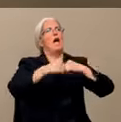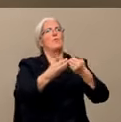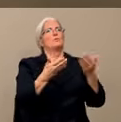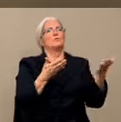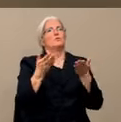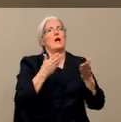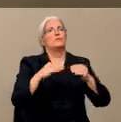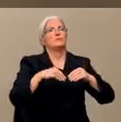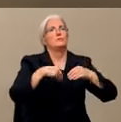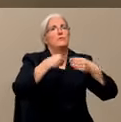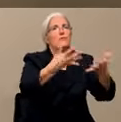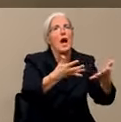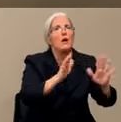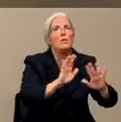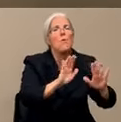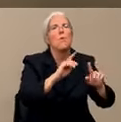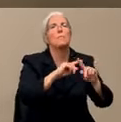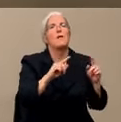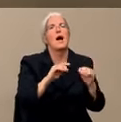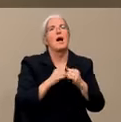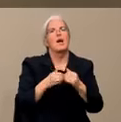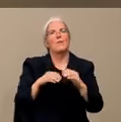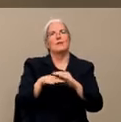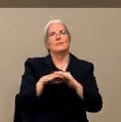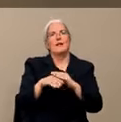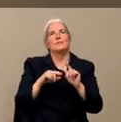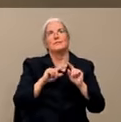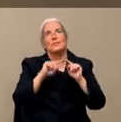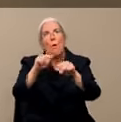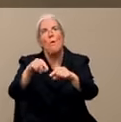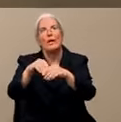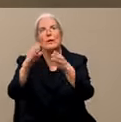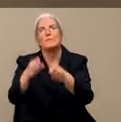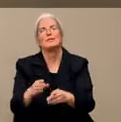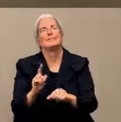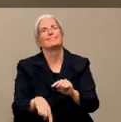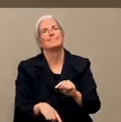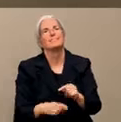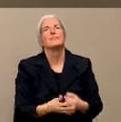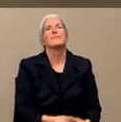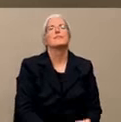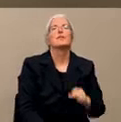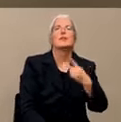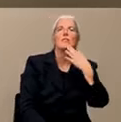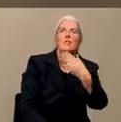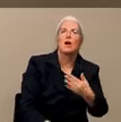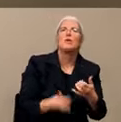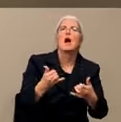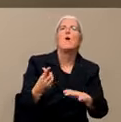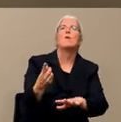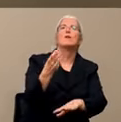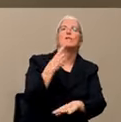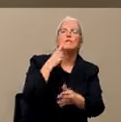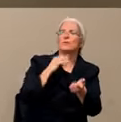in services for our citizens. Thank you, Mayor. Question for Dr. V. Can the county order a shelter in place for everyone